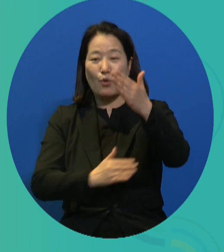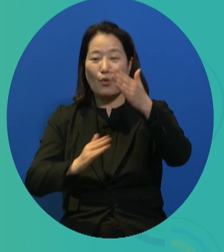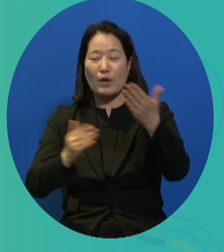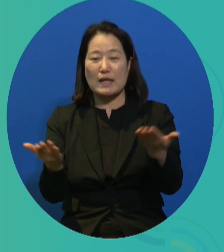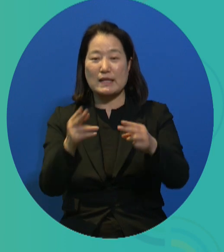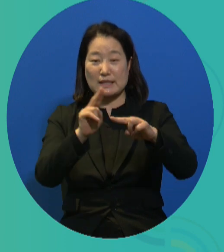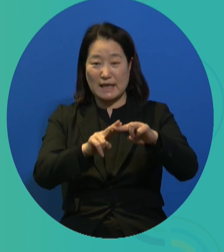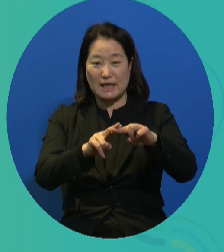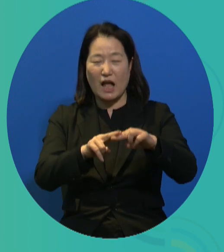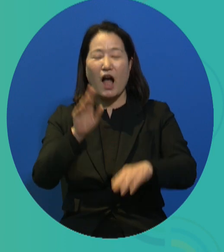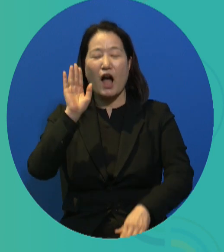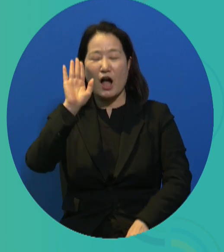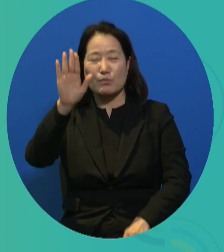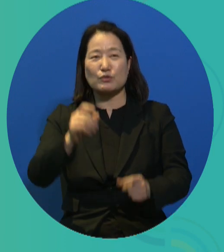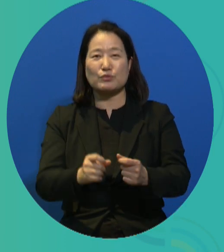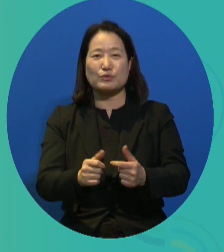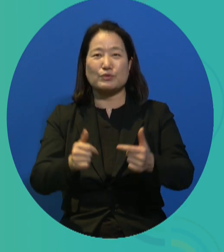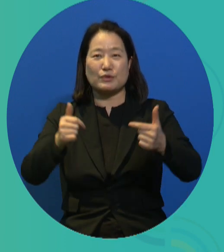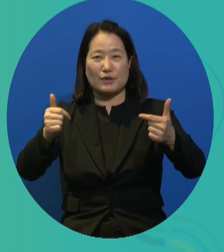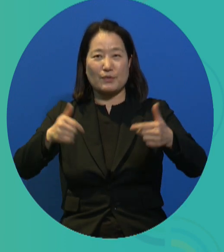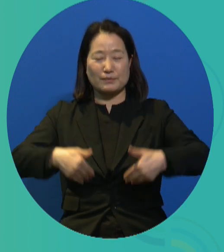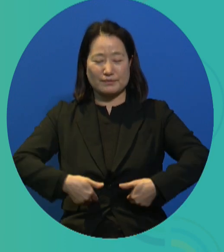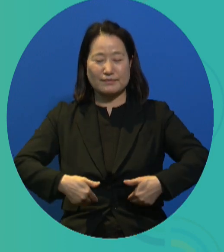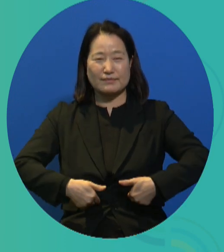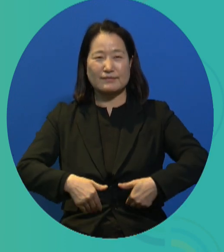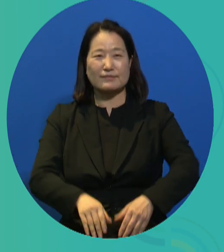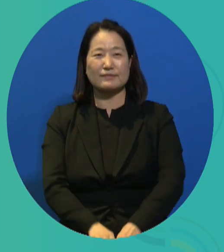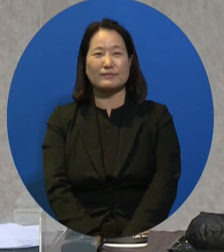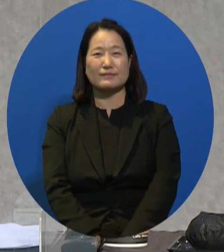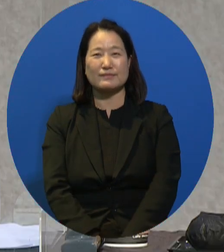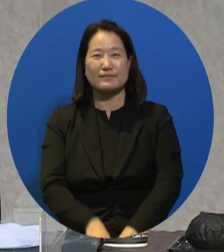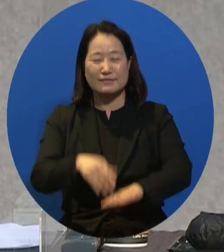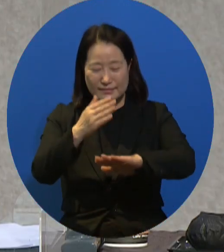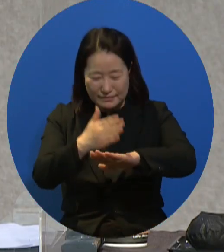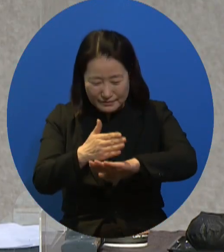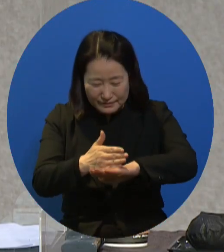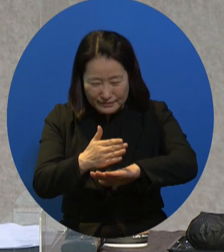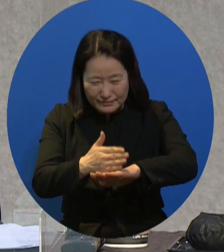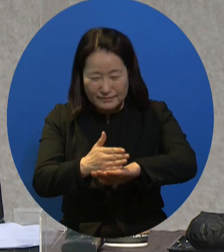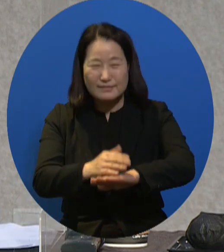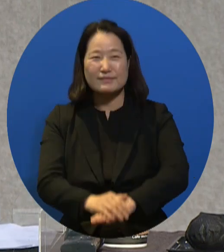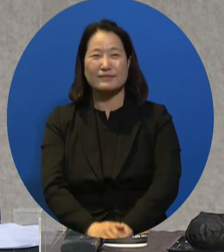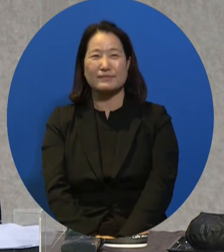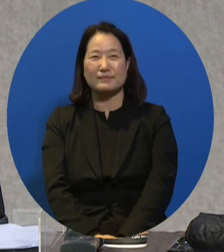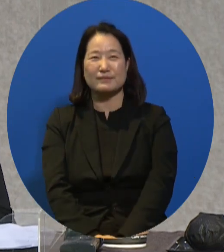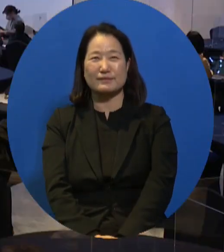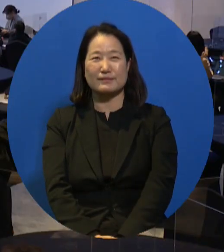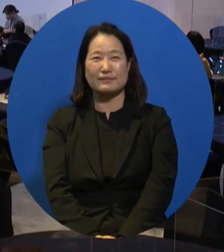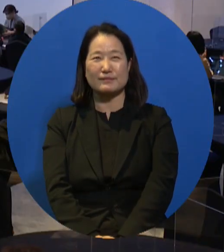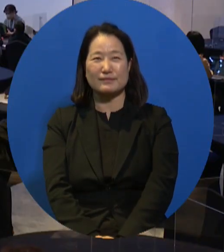I hope that this project will continue to expand and roll out throughout the nation. Thank you for your attention.